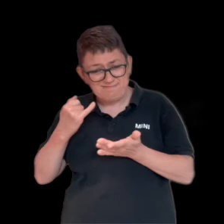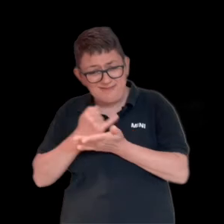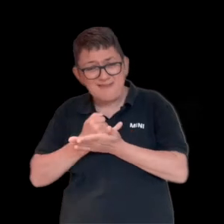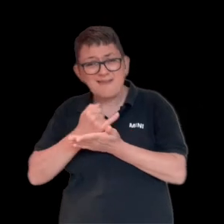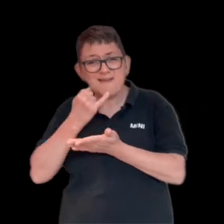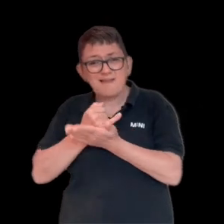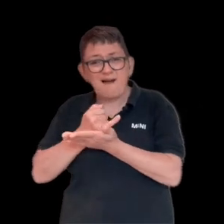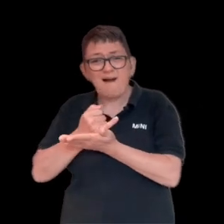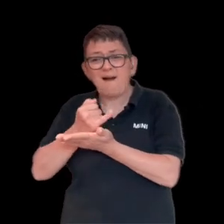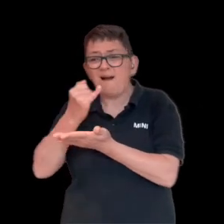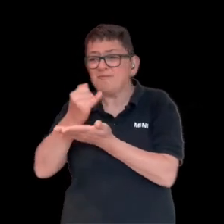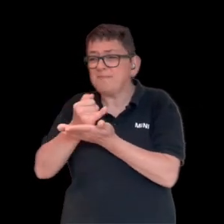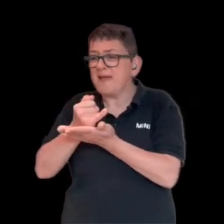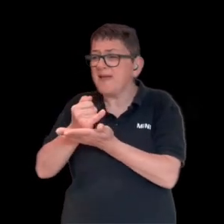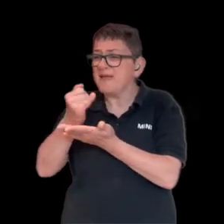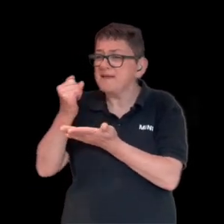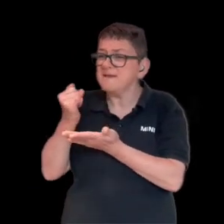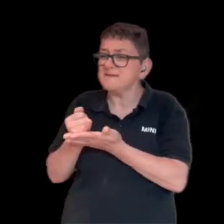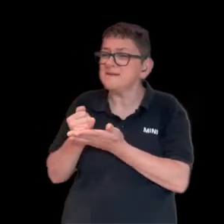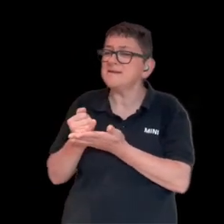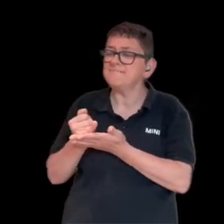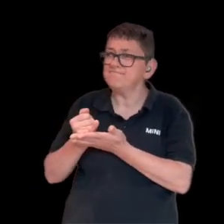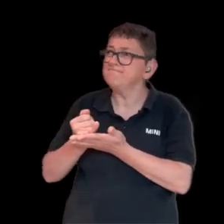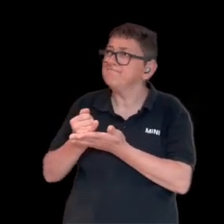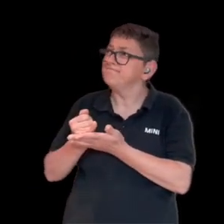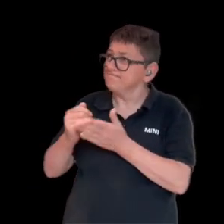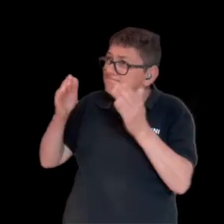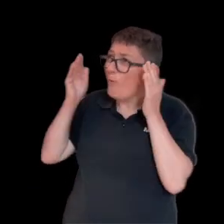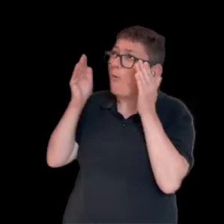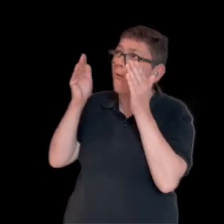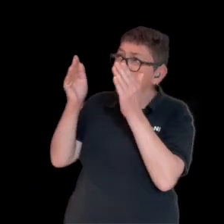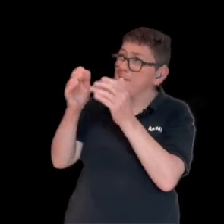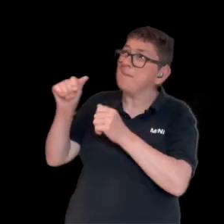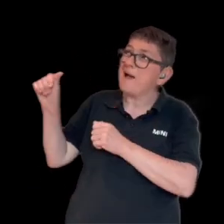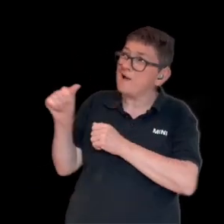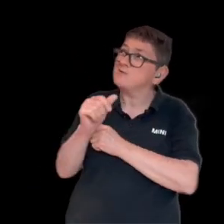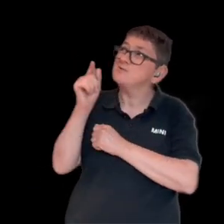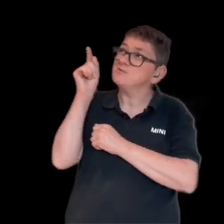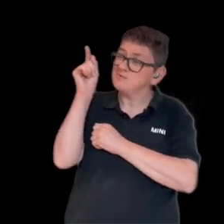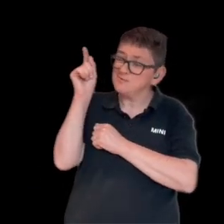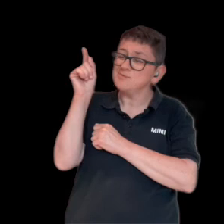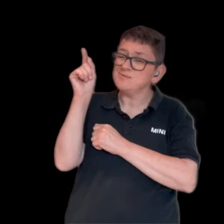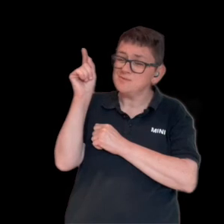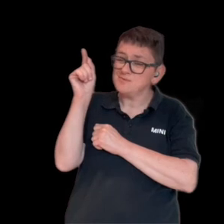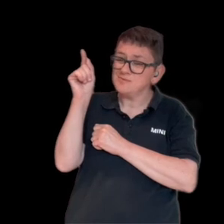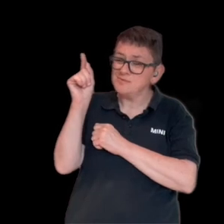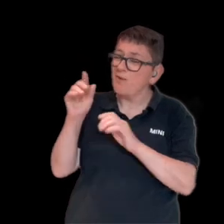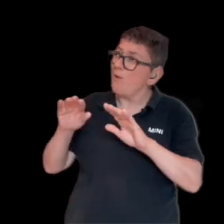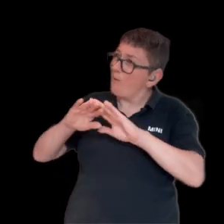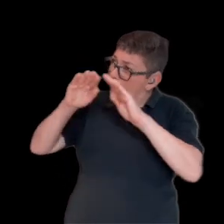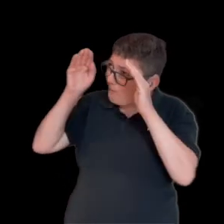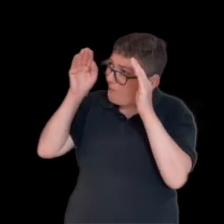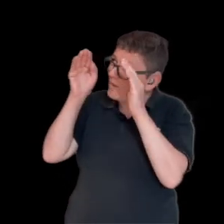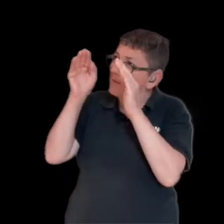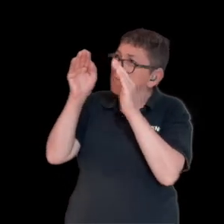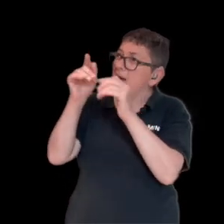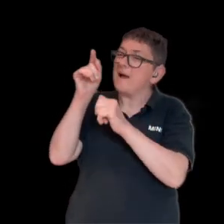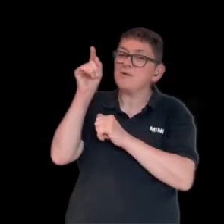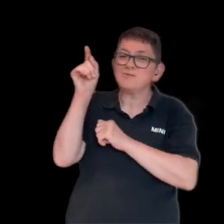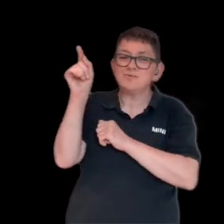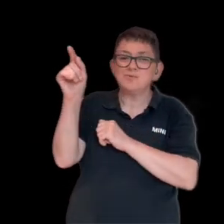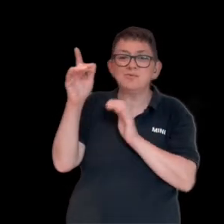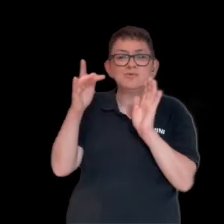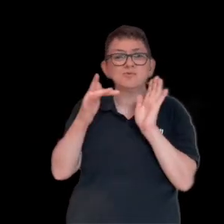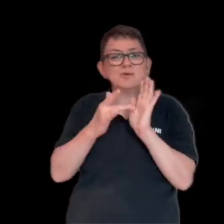for the thing, I've made it, when it's all about you, all